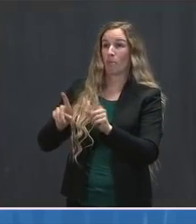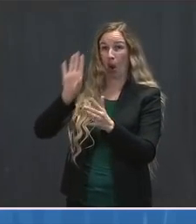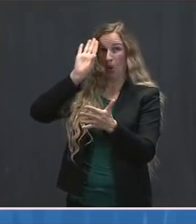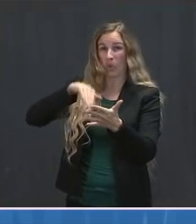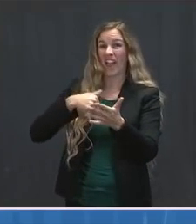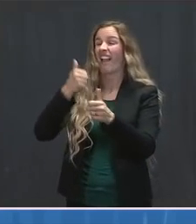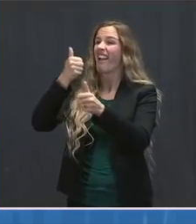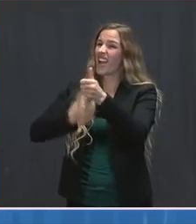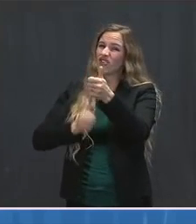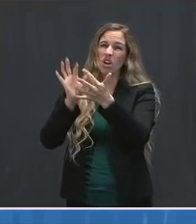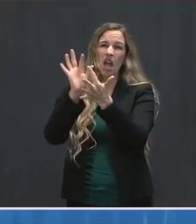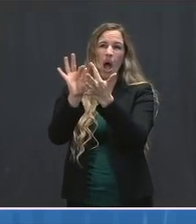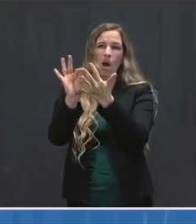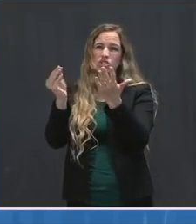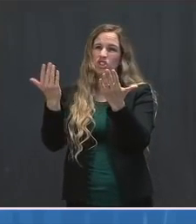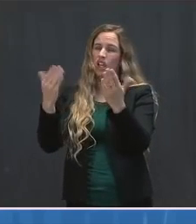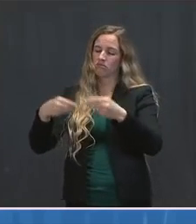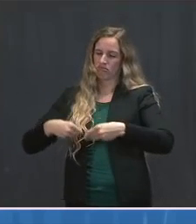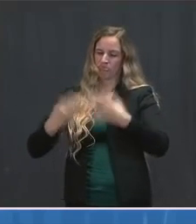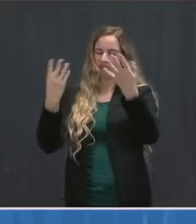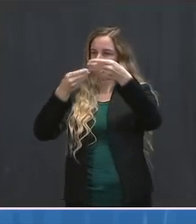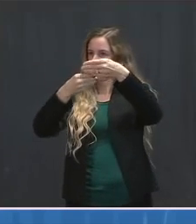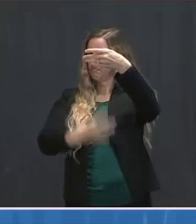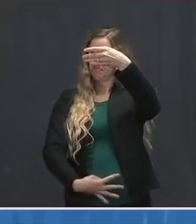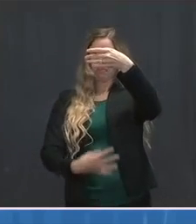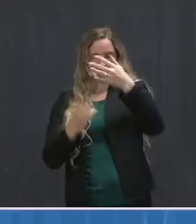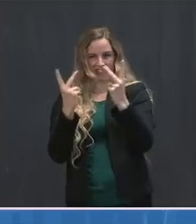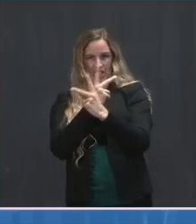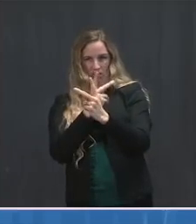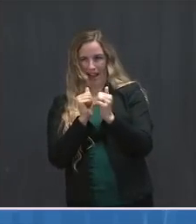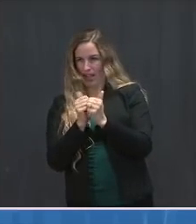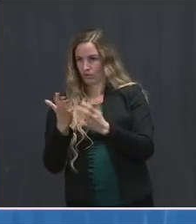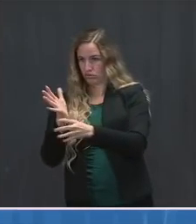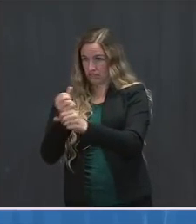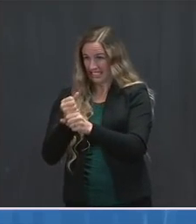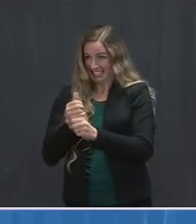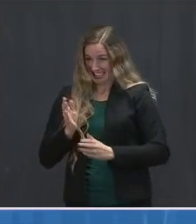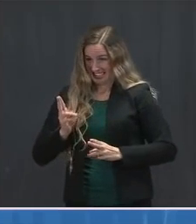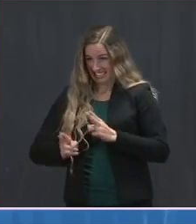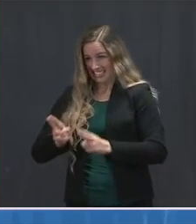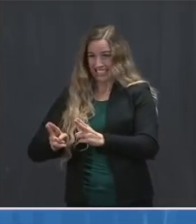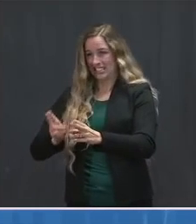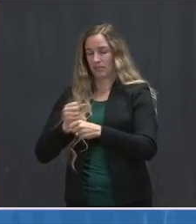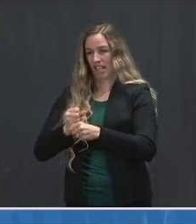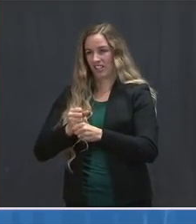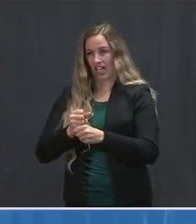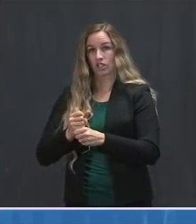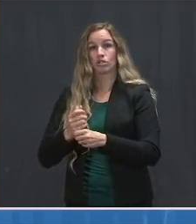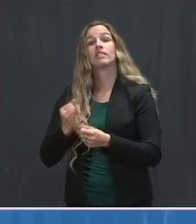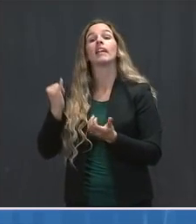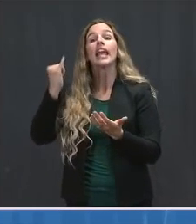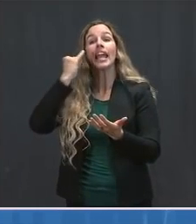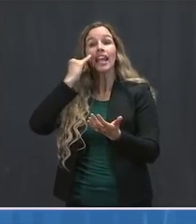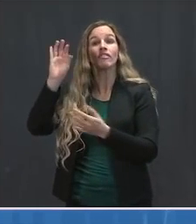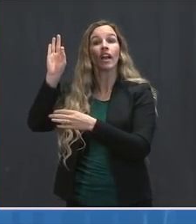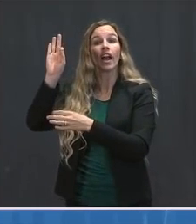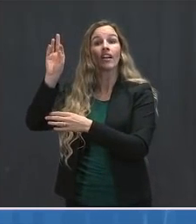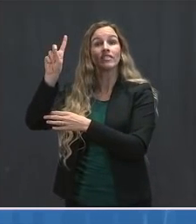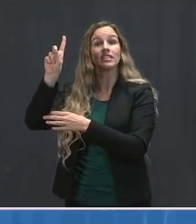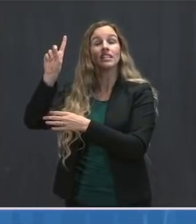to figure out how to accelerate manufacturing in the event that the FDA does approve the Johnson & Johnson vaccine.